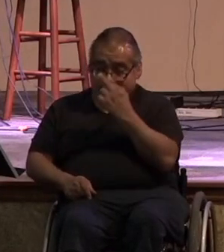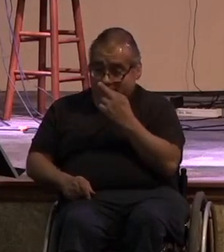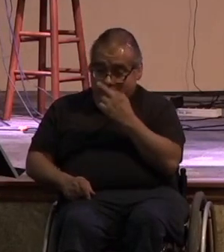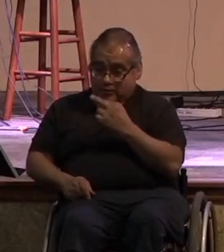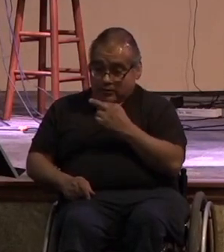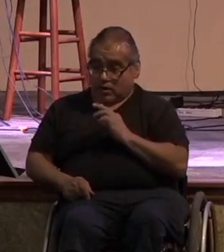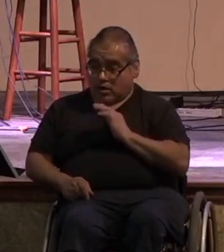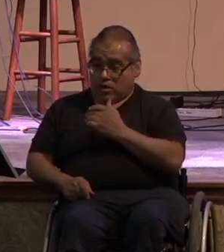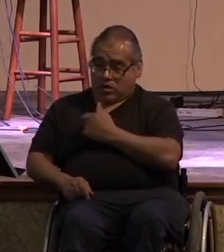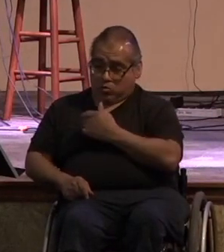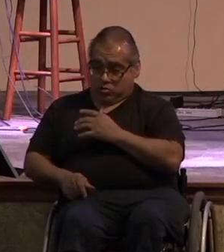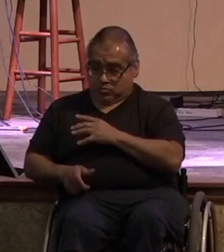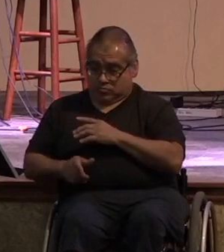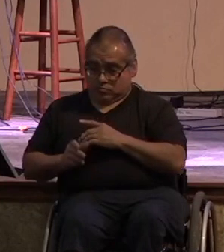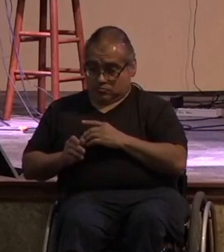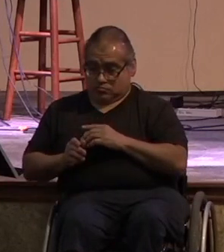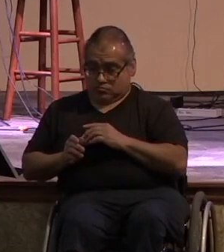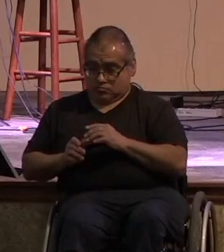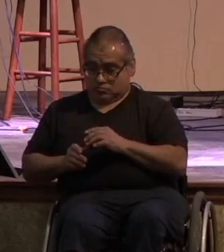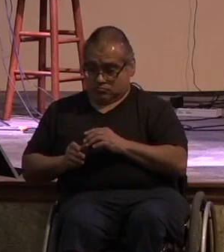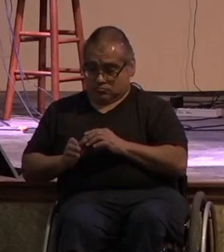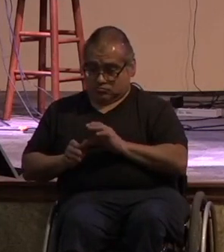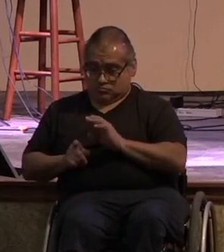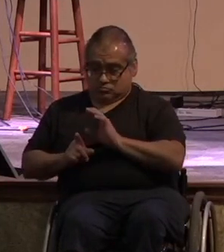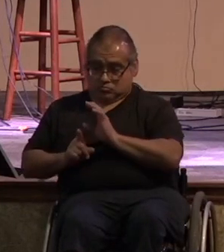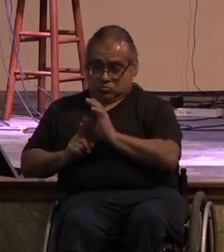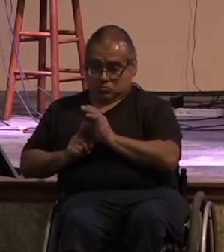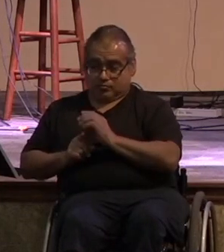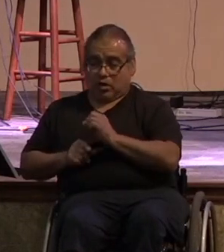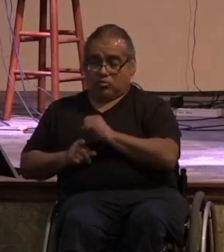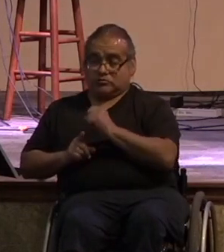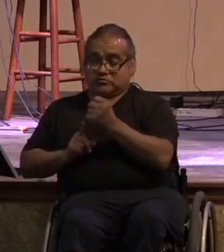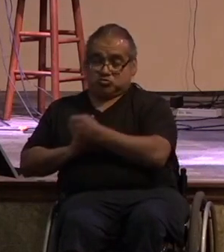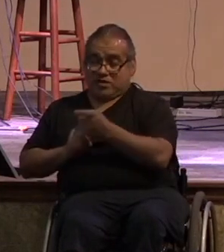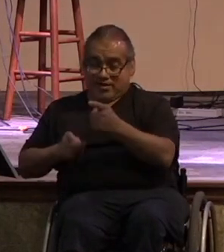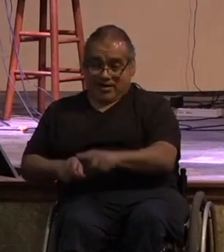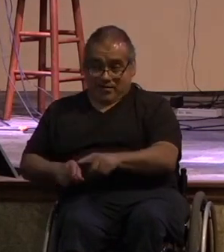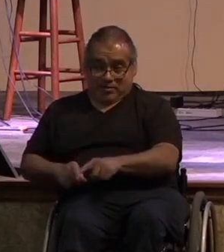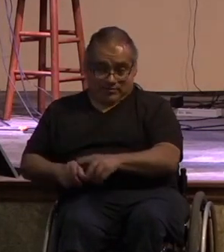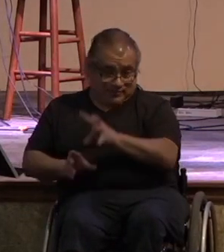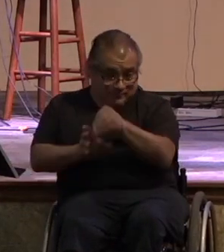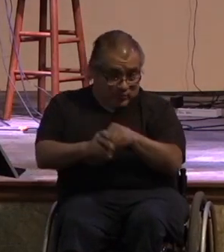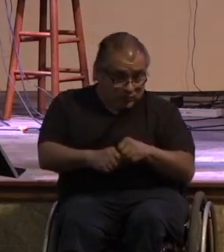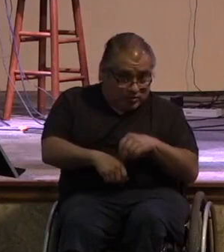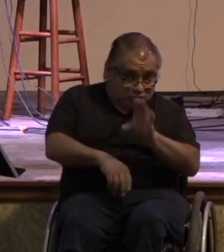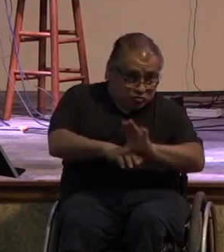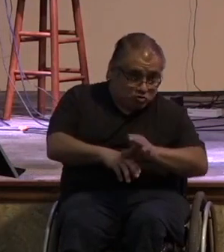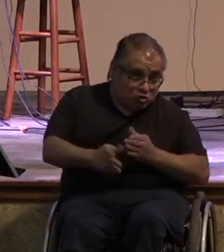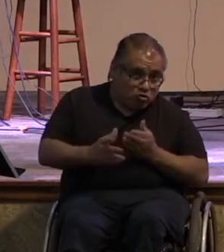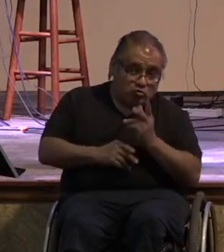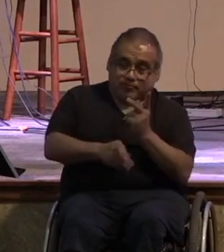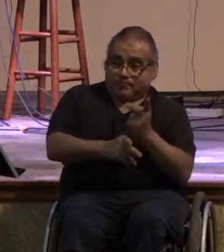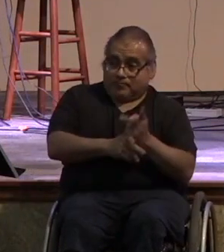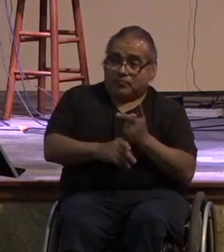god's community his family and his kingdom when we engage together in the life of the church through stewardship we